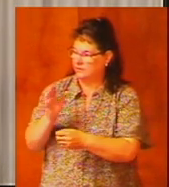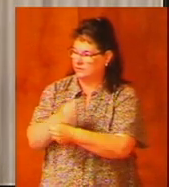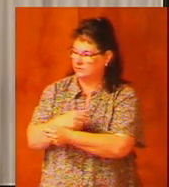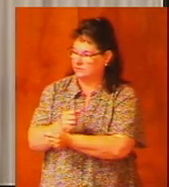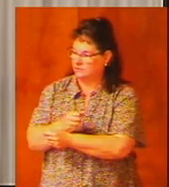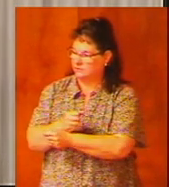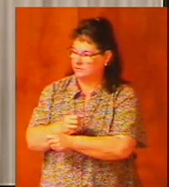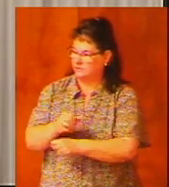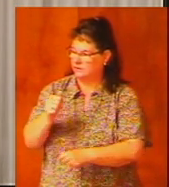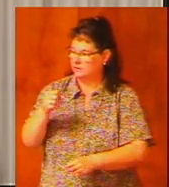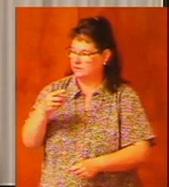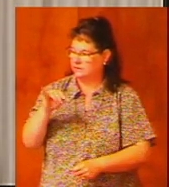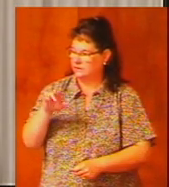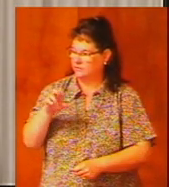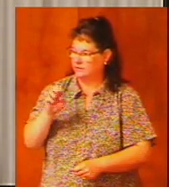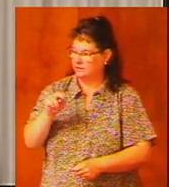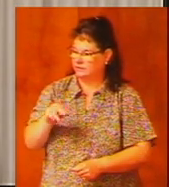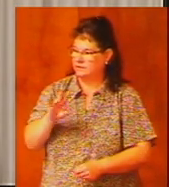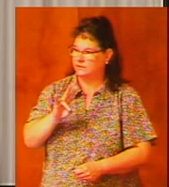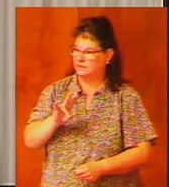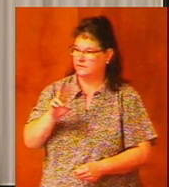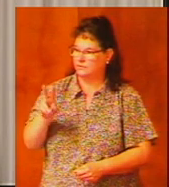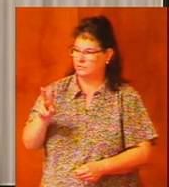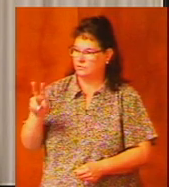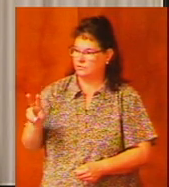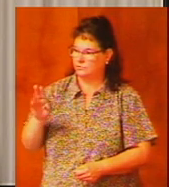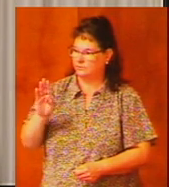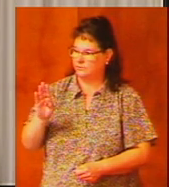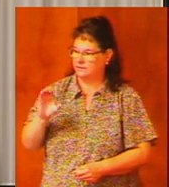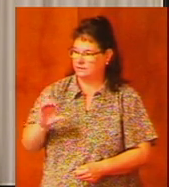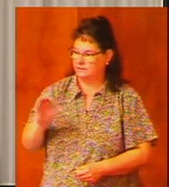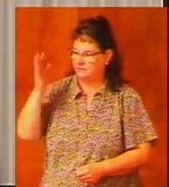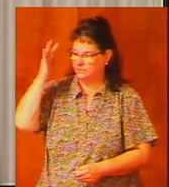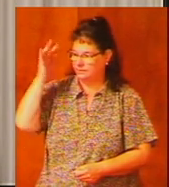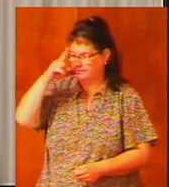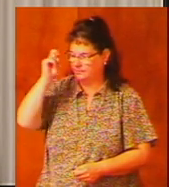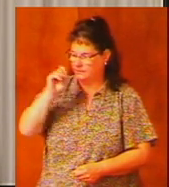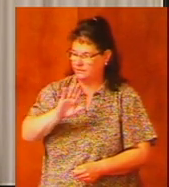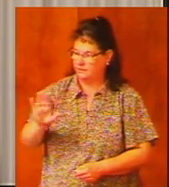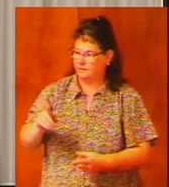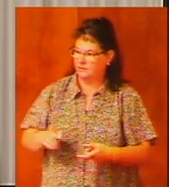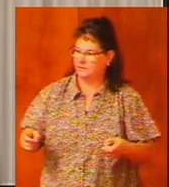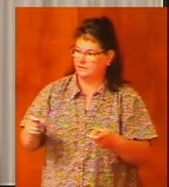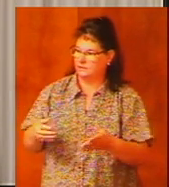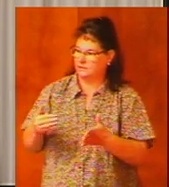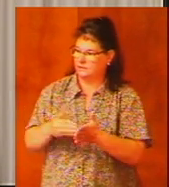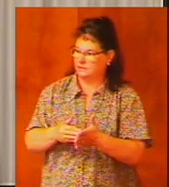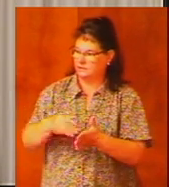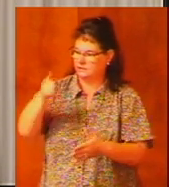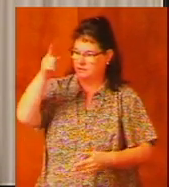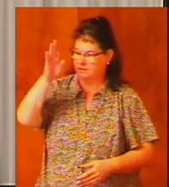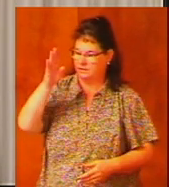Assyrians in 722. B.C. And it was because of their sin against God.